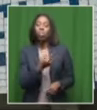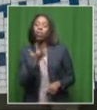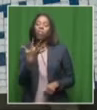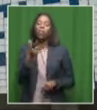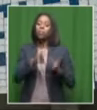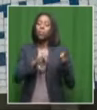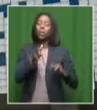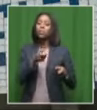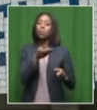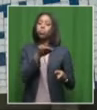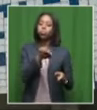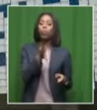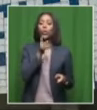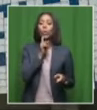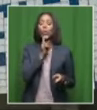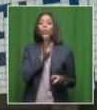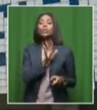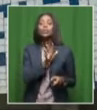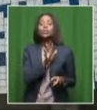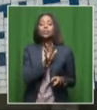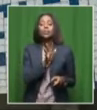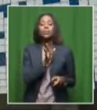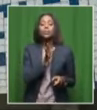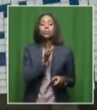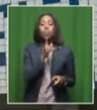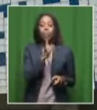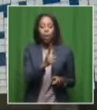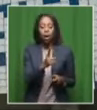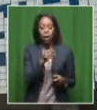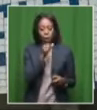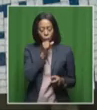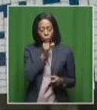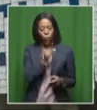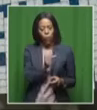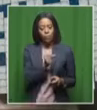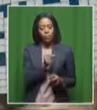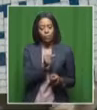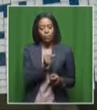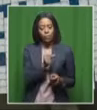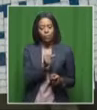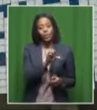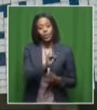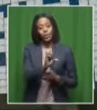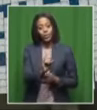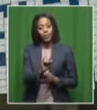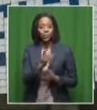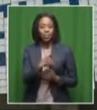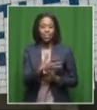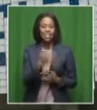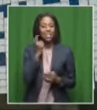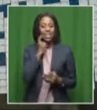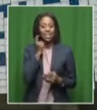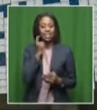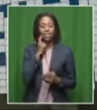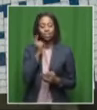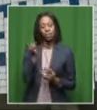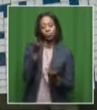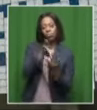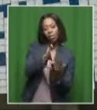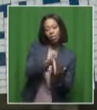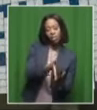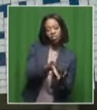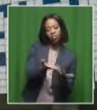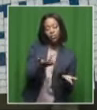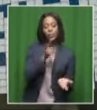people around just one hobby. So it just makes it easier for them to